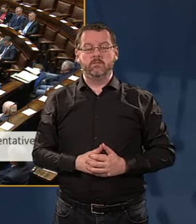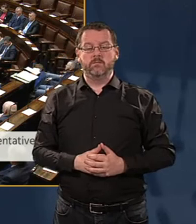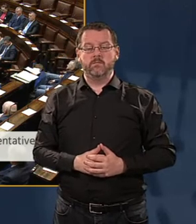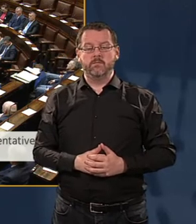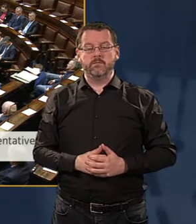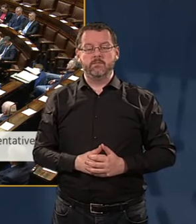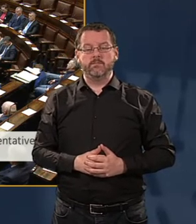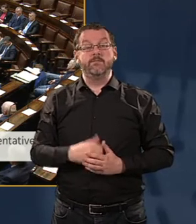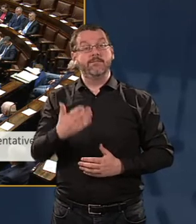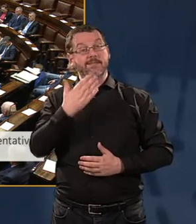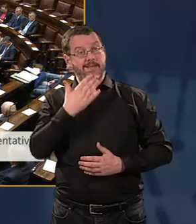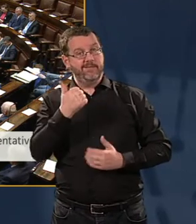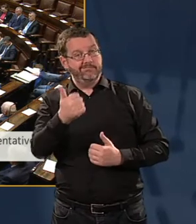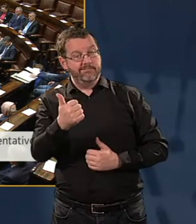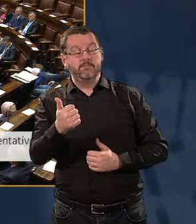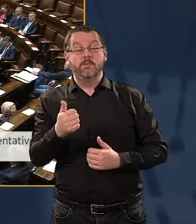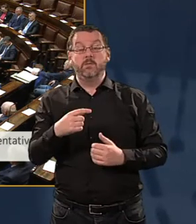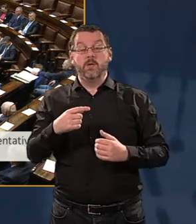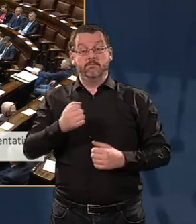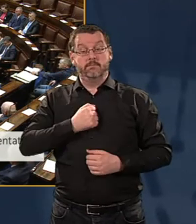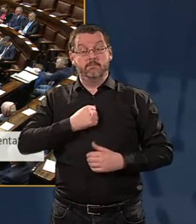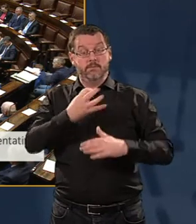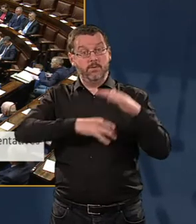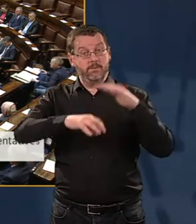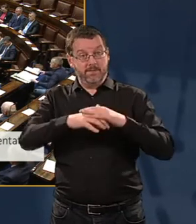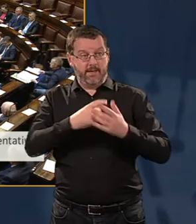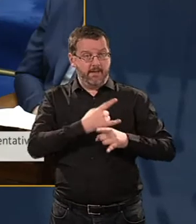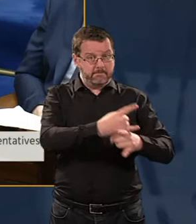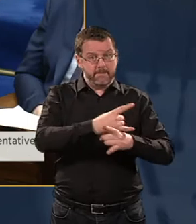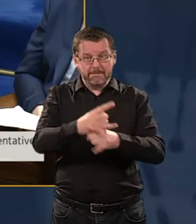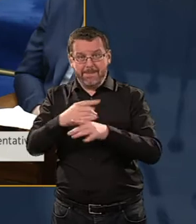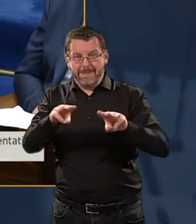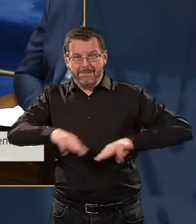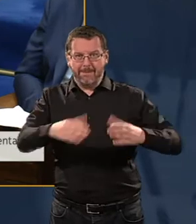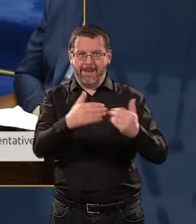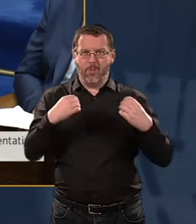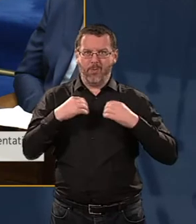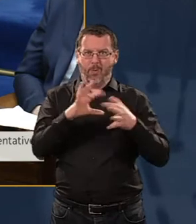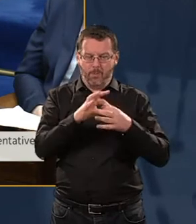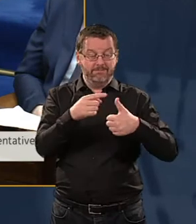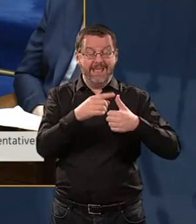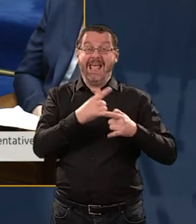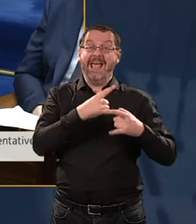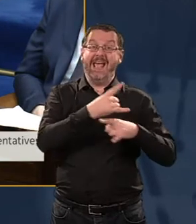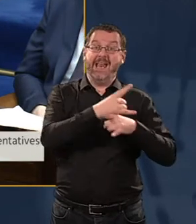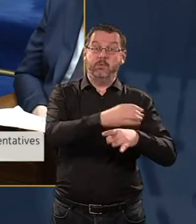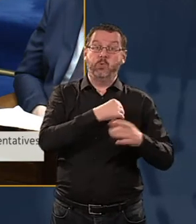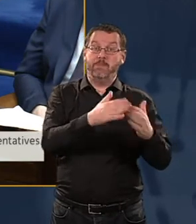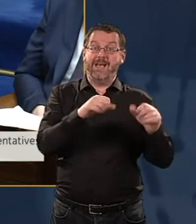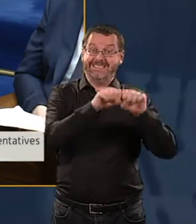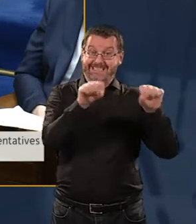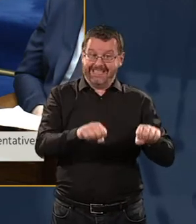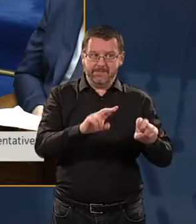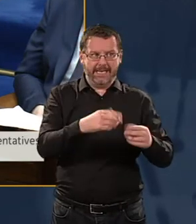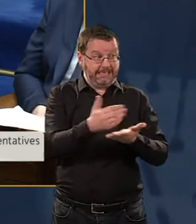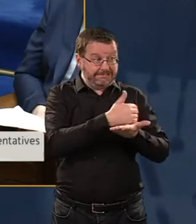Thanks very much, Deputy. There are lots of ways in which government is helping people to buy their own homes. There is the Help to Buy scheme, which helps people to get a deposit,